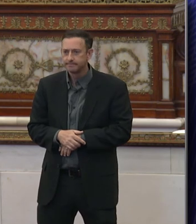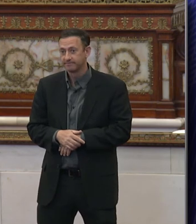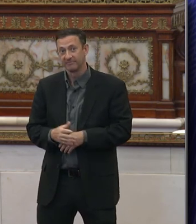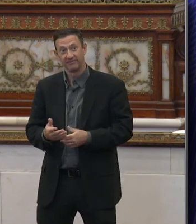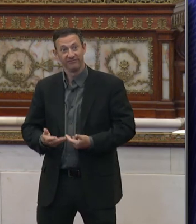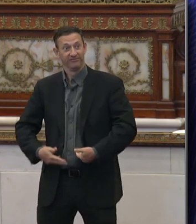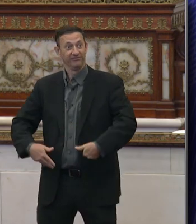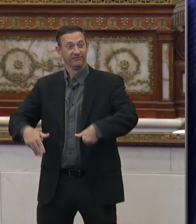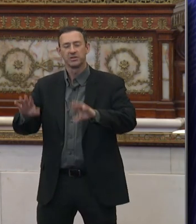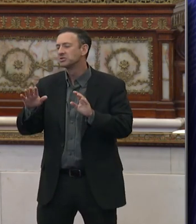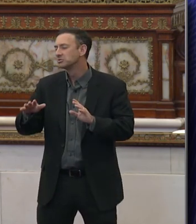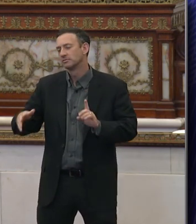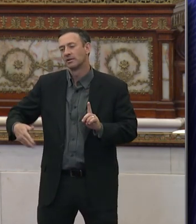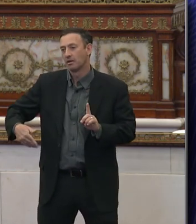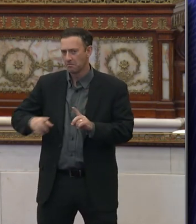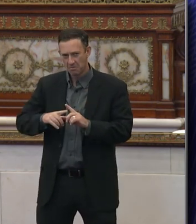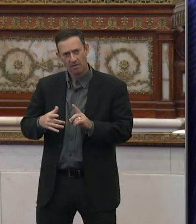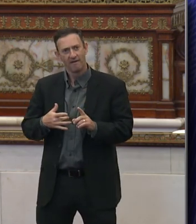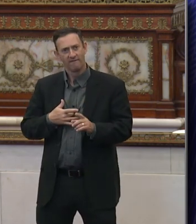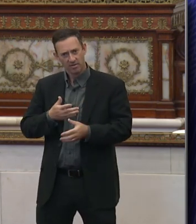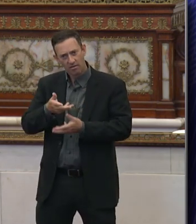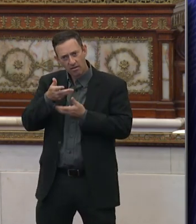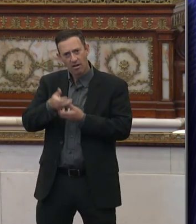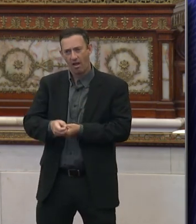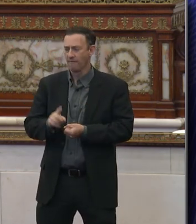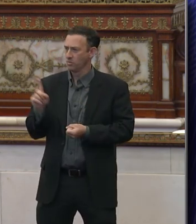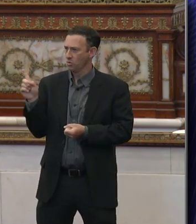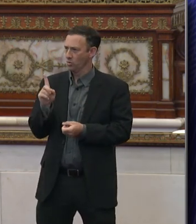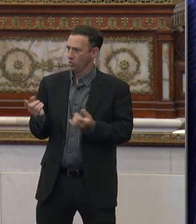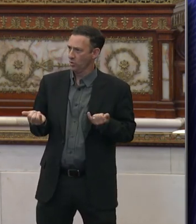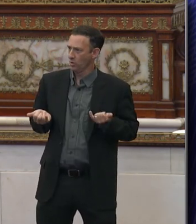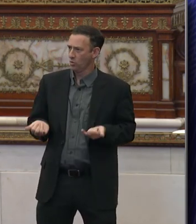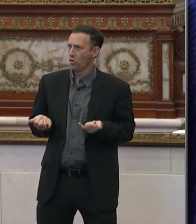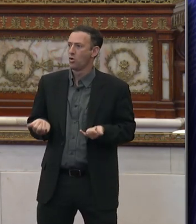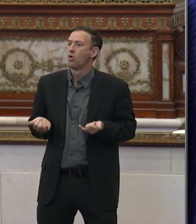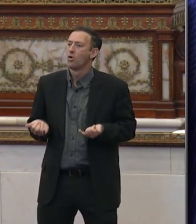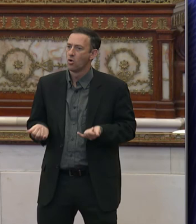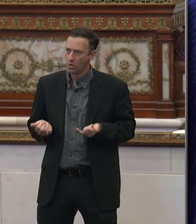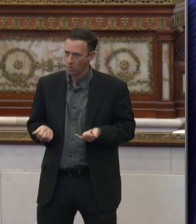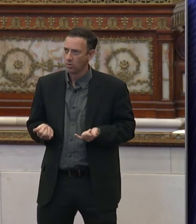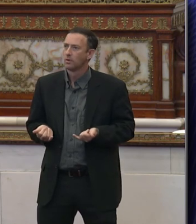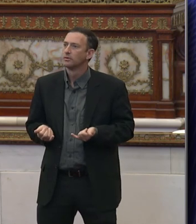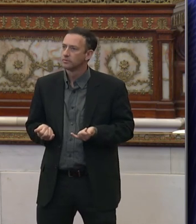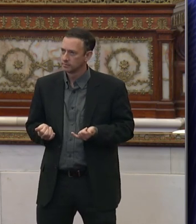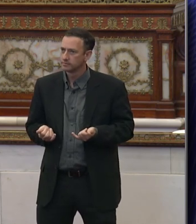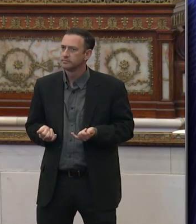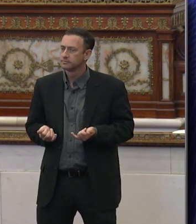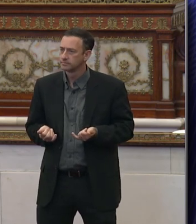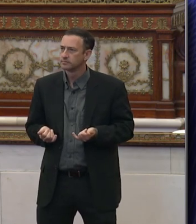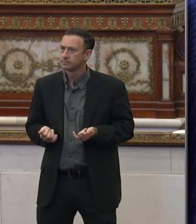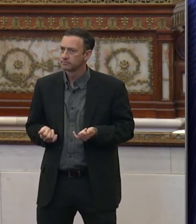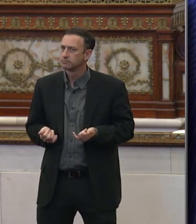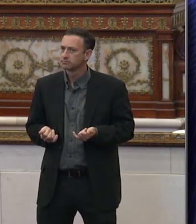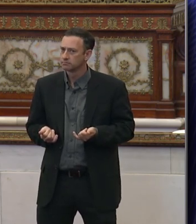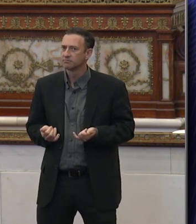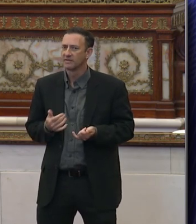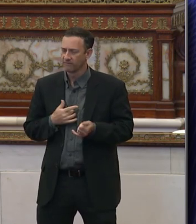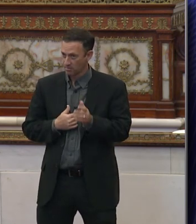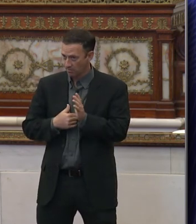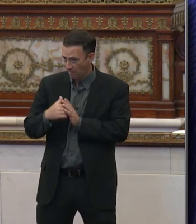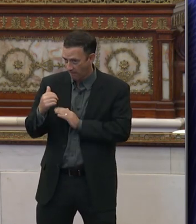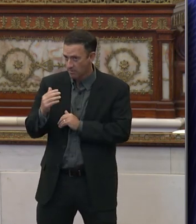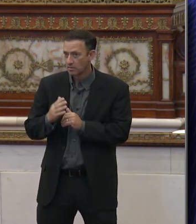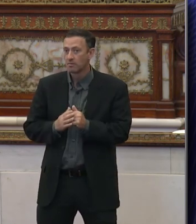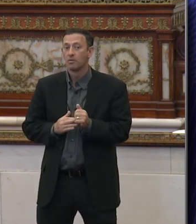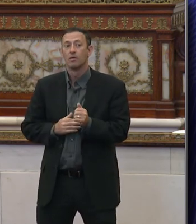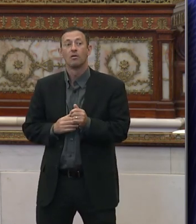% there, but I feel very, very comfortable with where we are. And I have, I feel very comfortable that the end of the